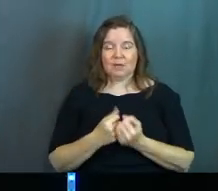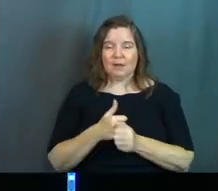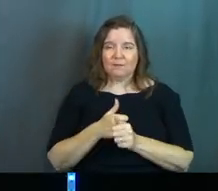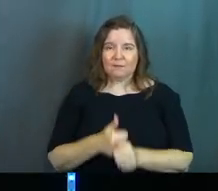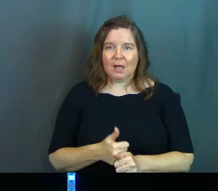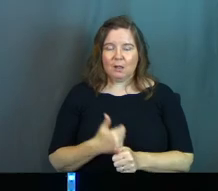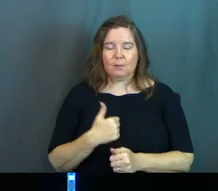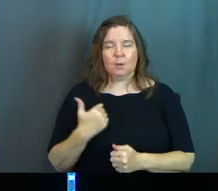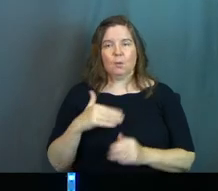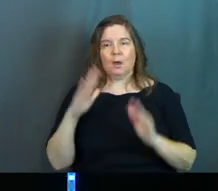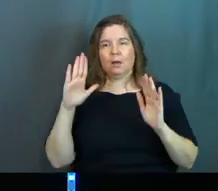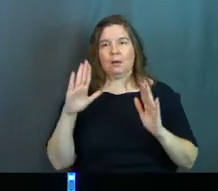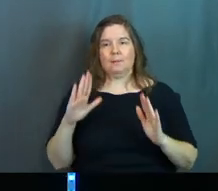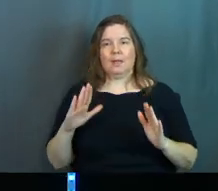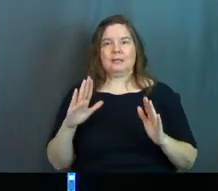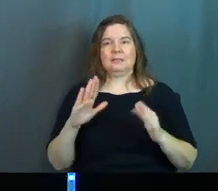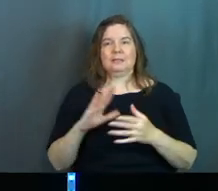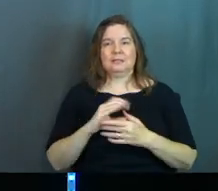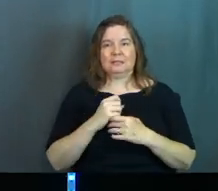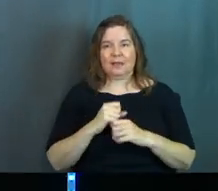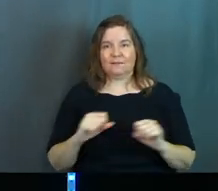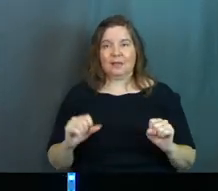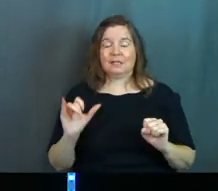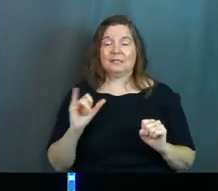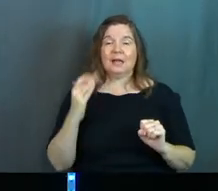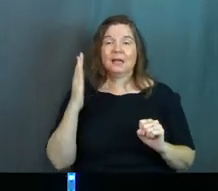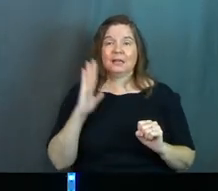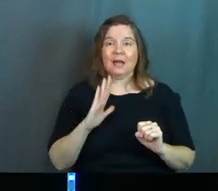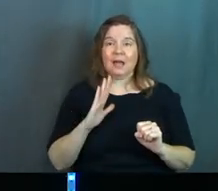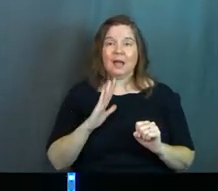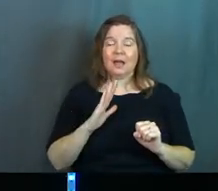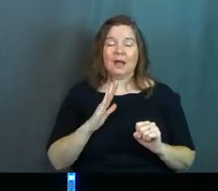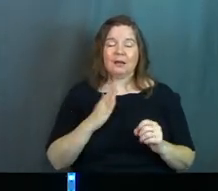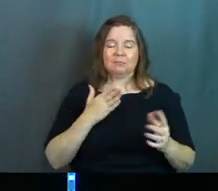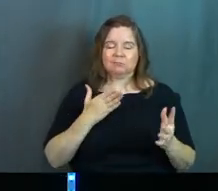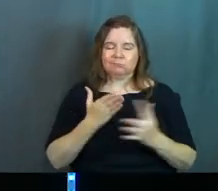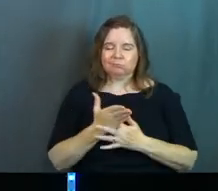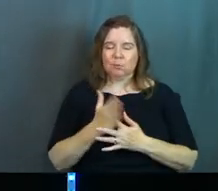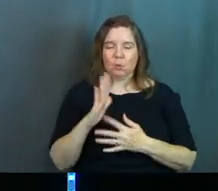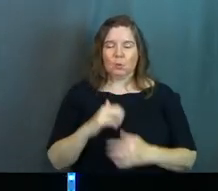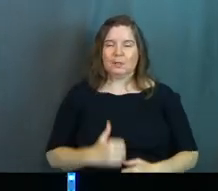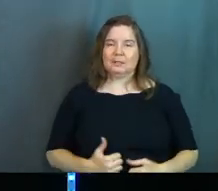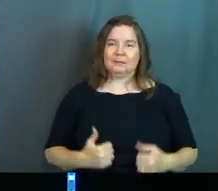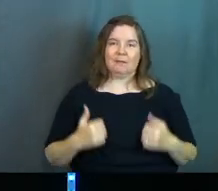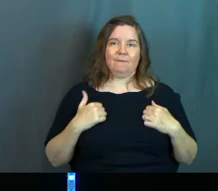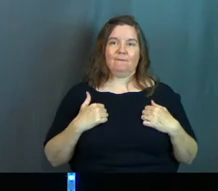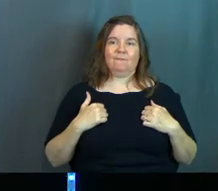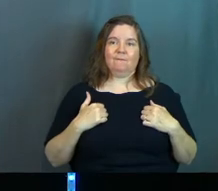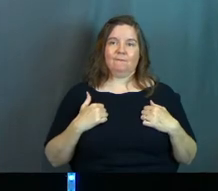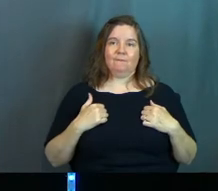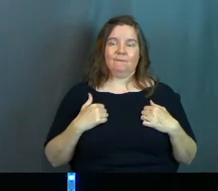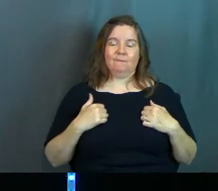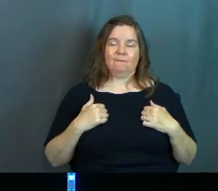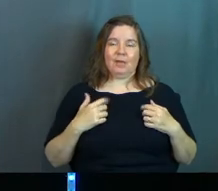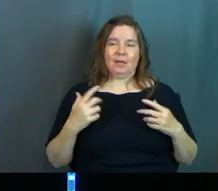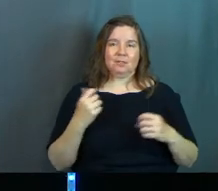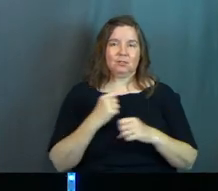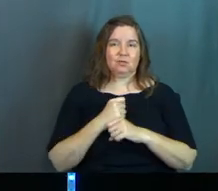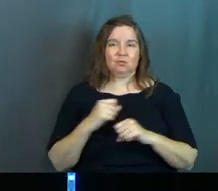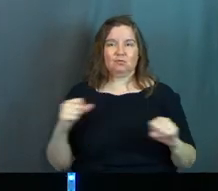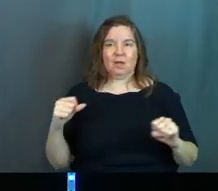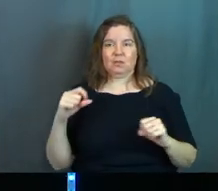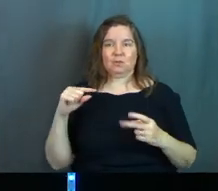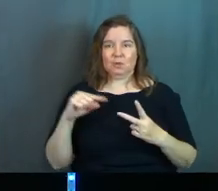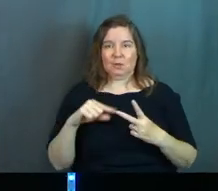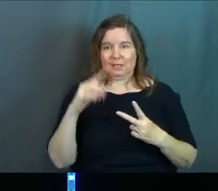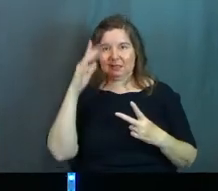What an amazing salvation. It's like God busted into His life and just rescued this